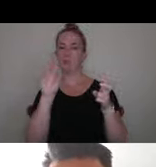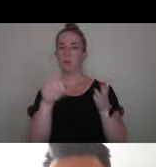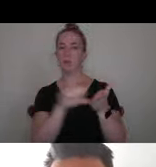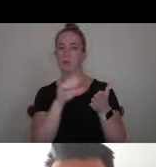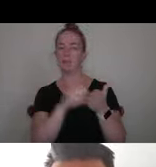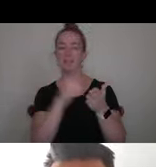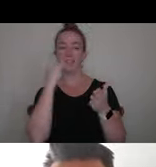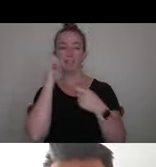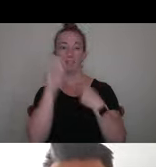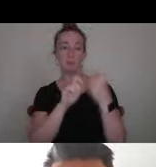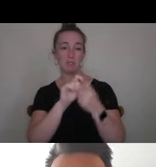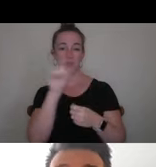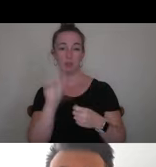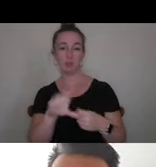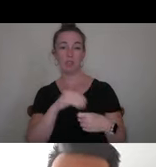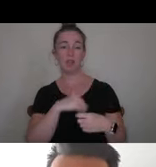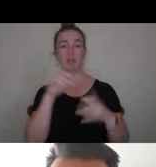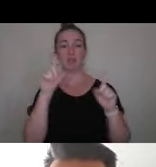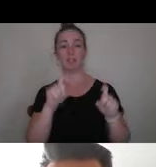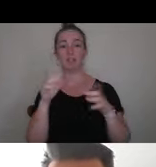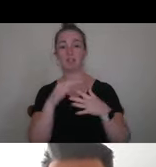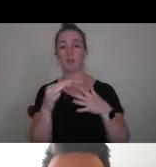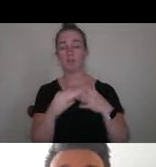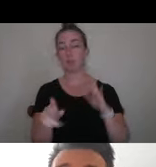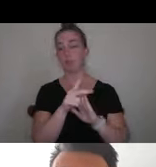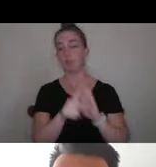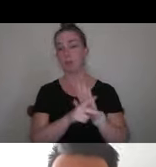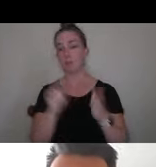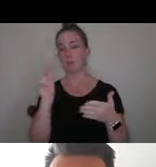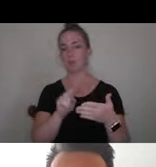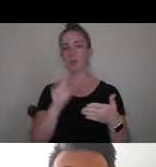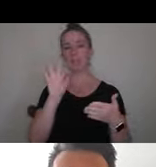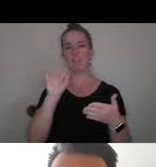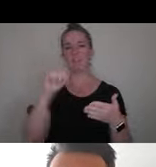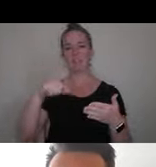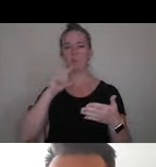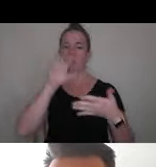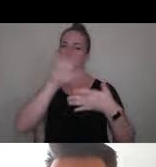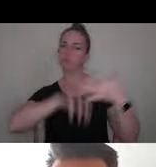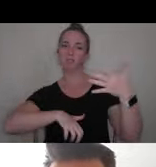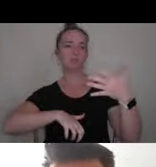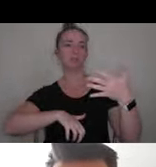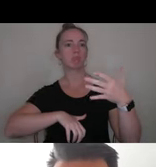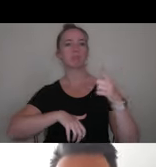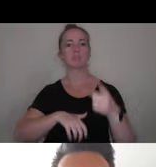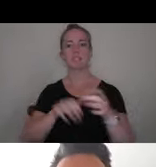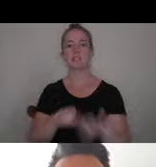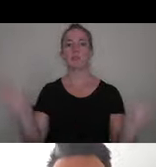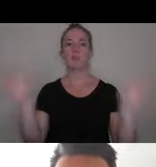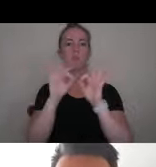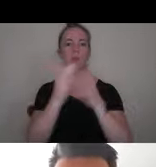questions about our test optional policy, please check out the FAQ. It is very robust, but these are some very important things.